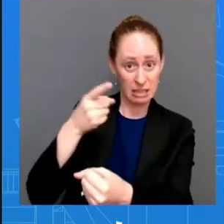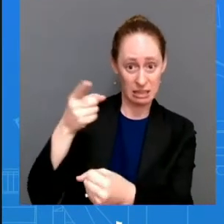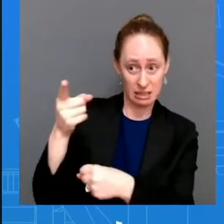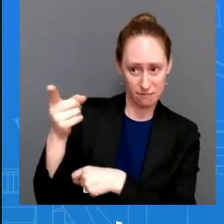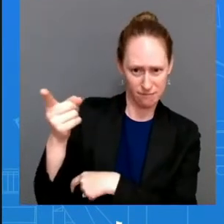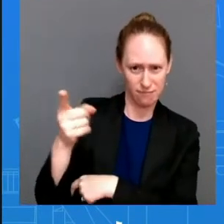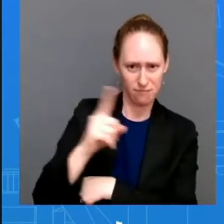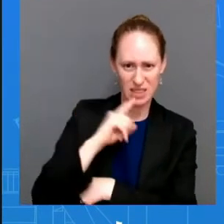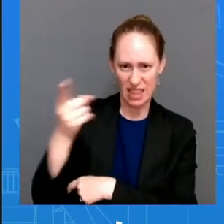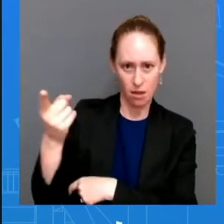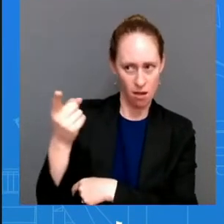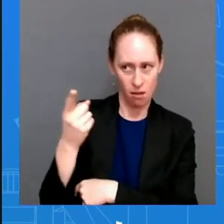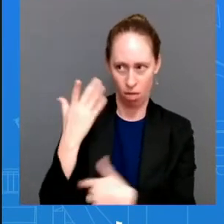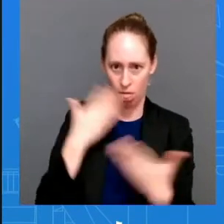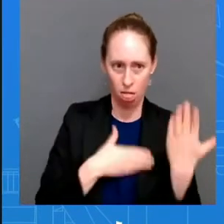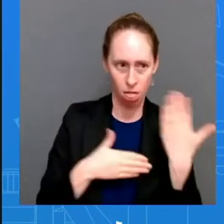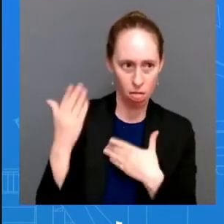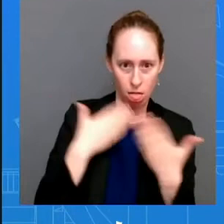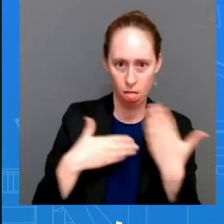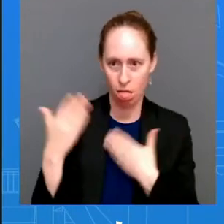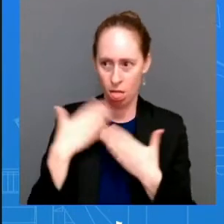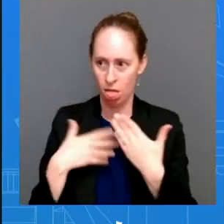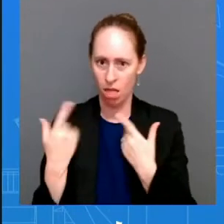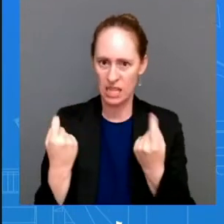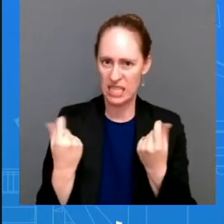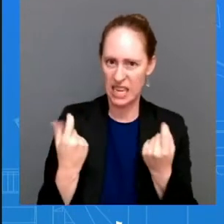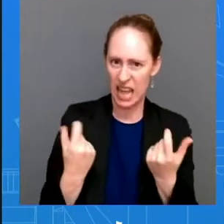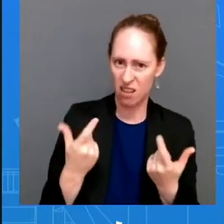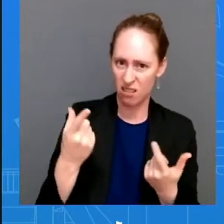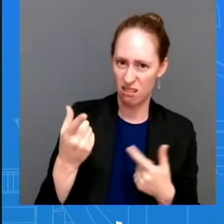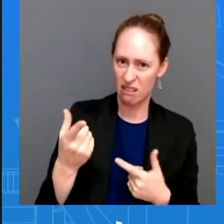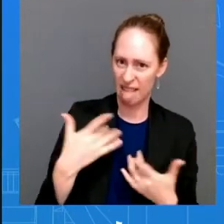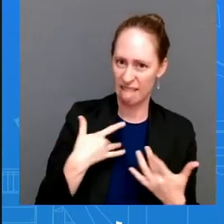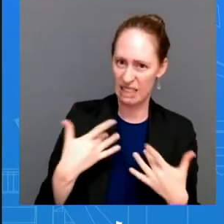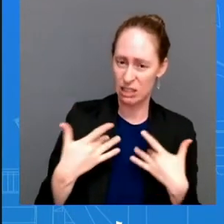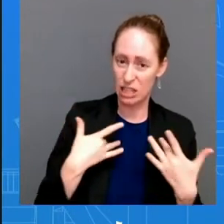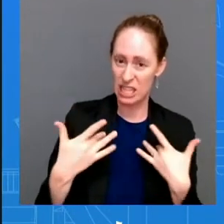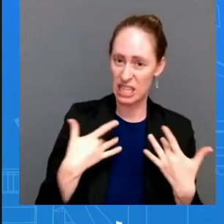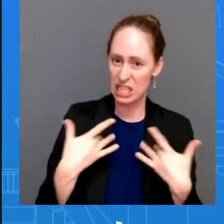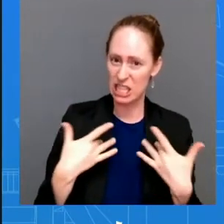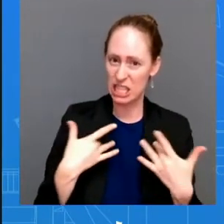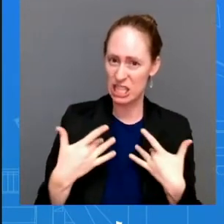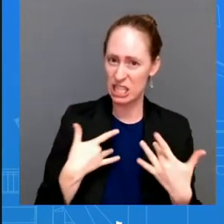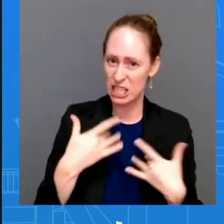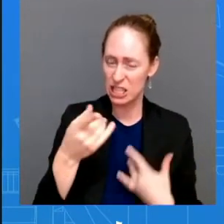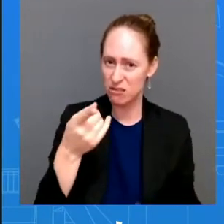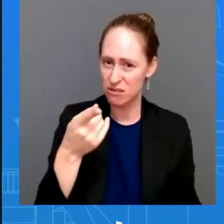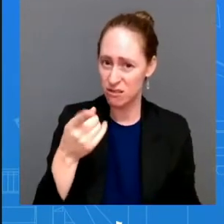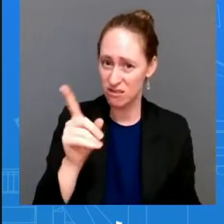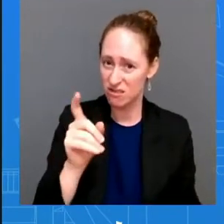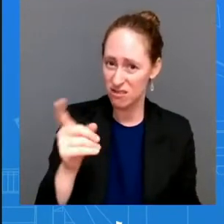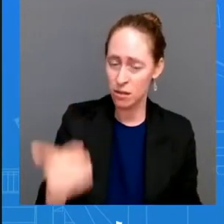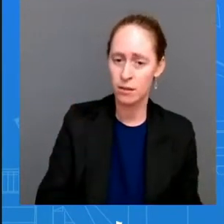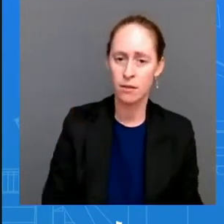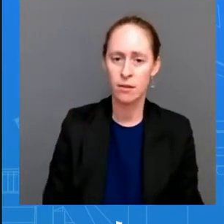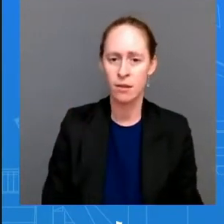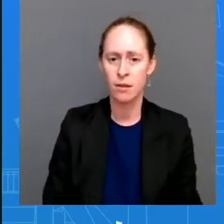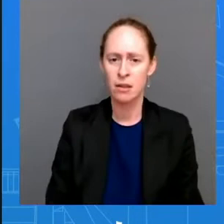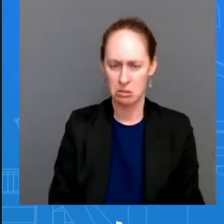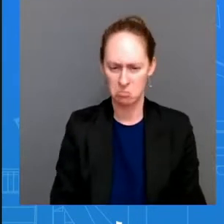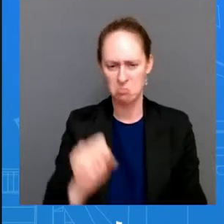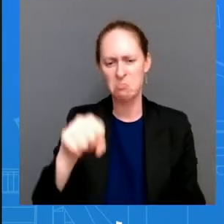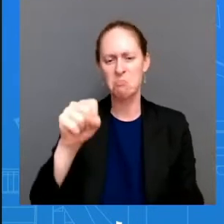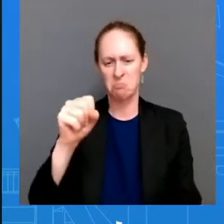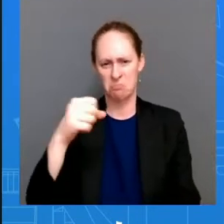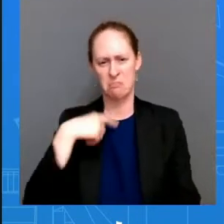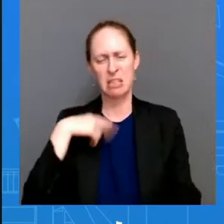answered the your last question um and i'll answer the former question the last question is yes he has confidence in the men and women who protect him